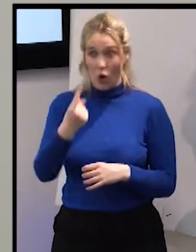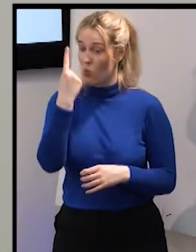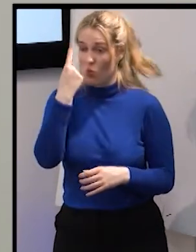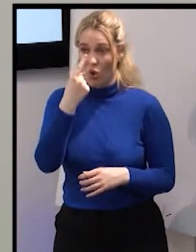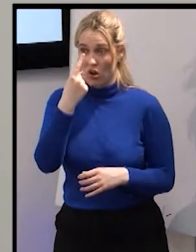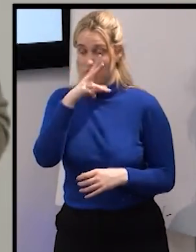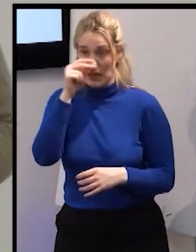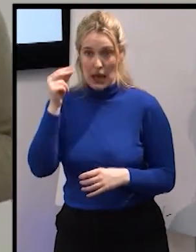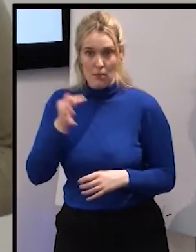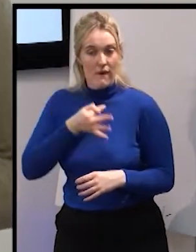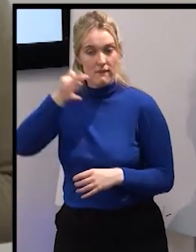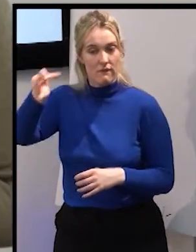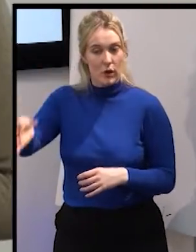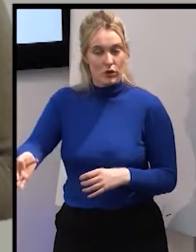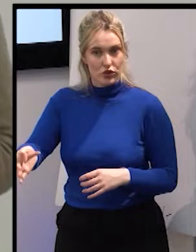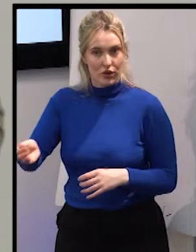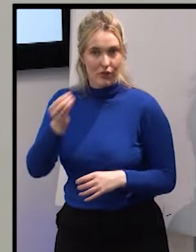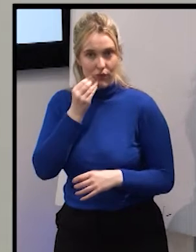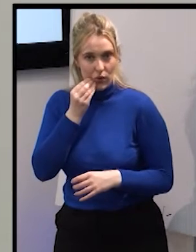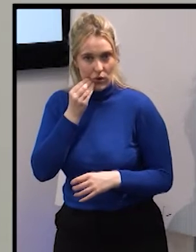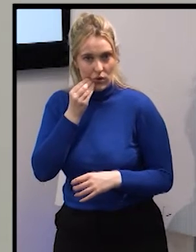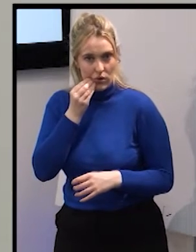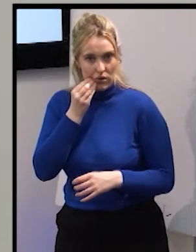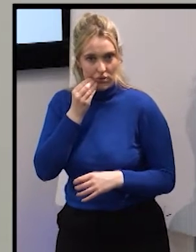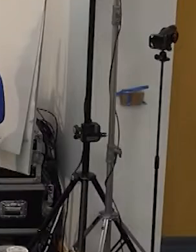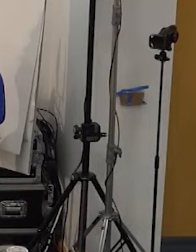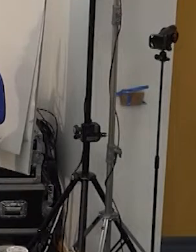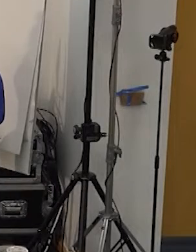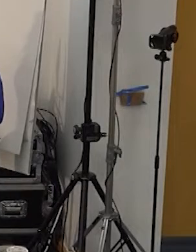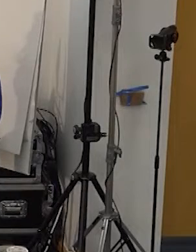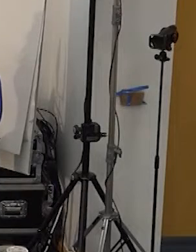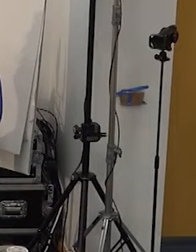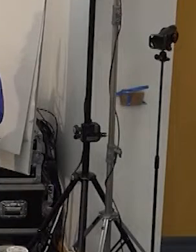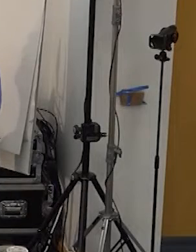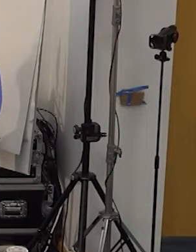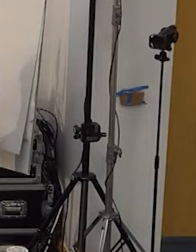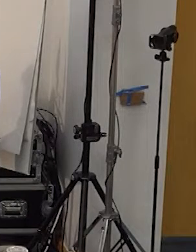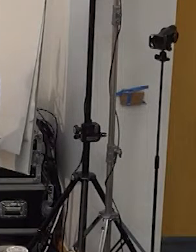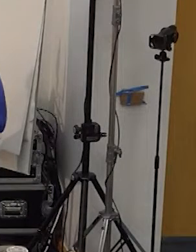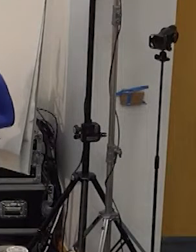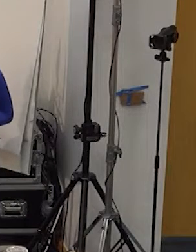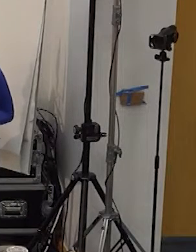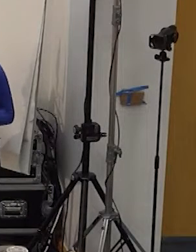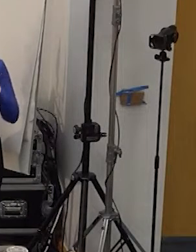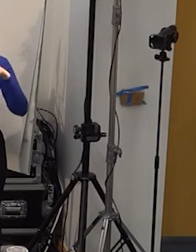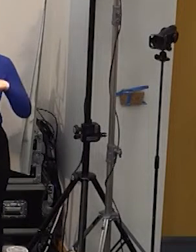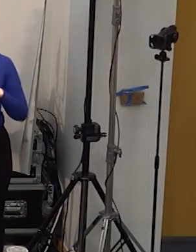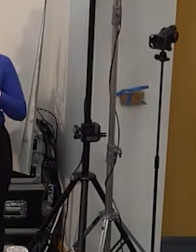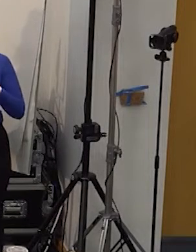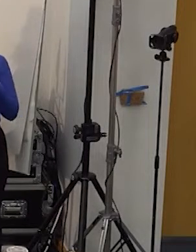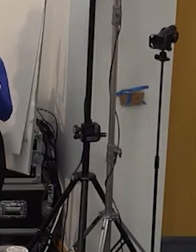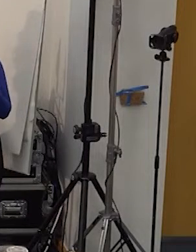and making them very sustainable so so here in jagask what are we doing